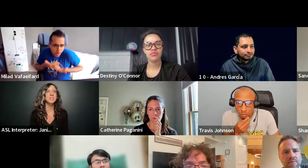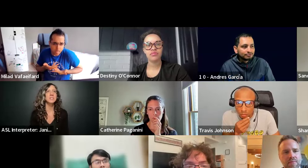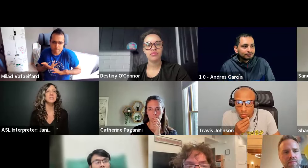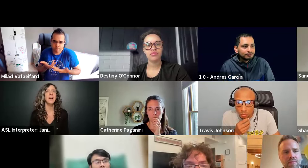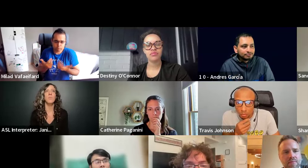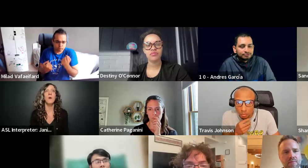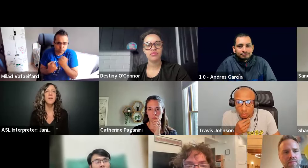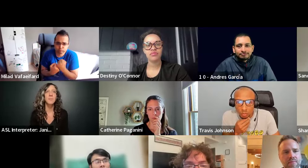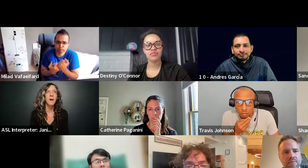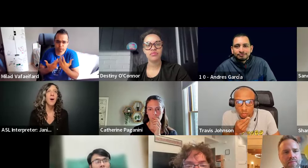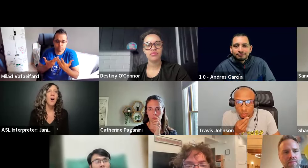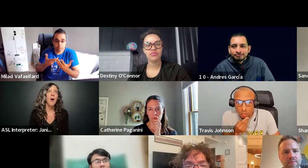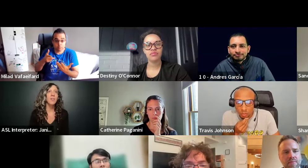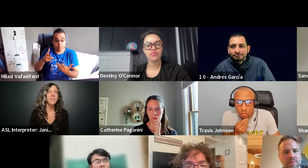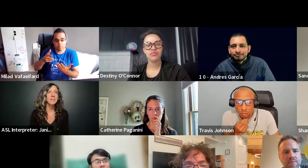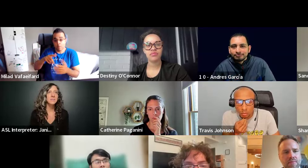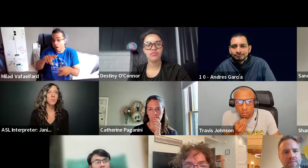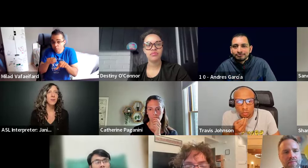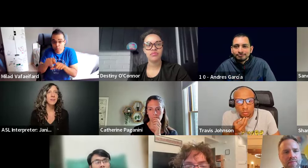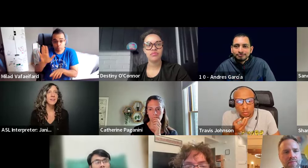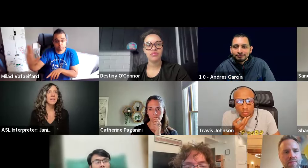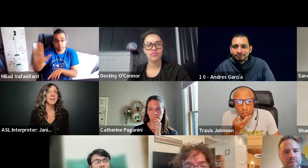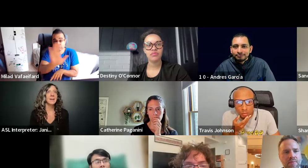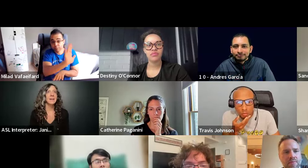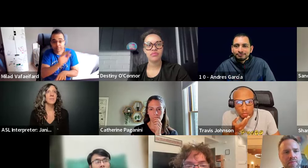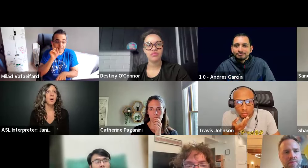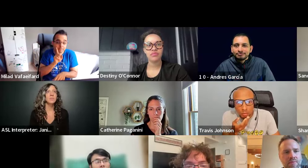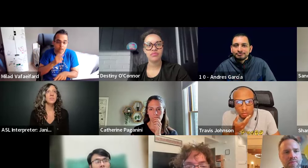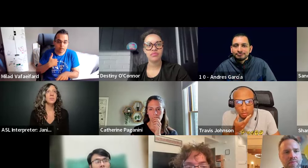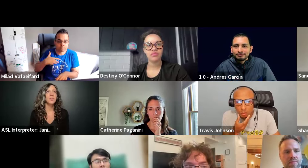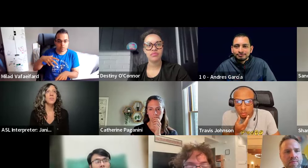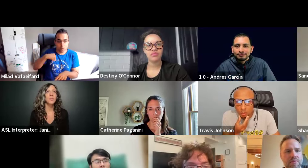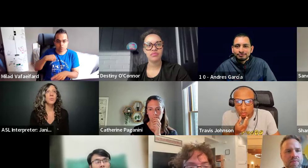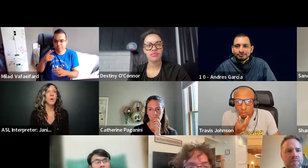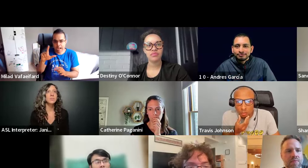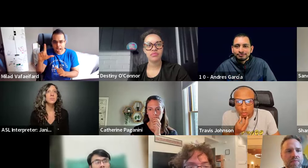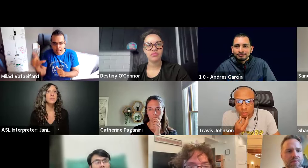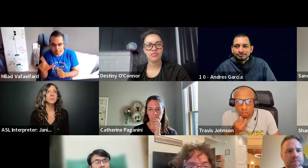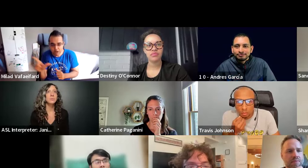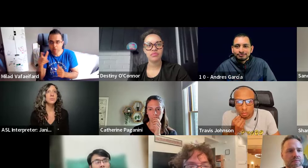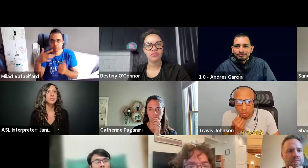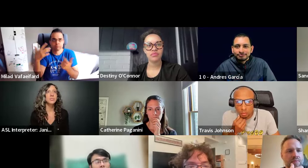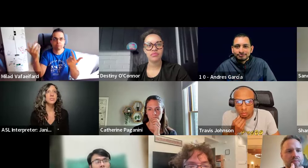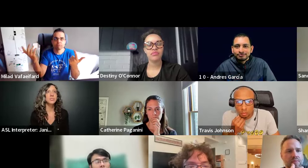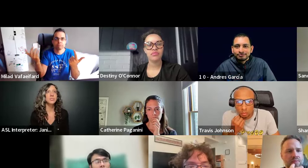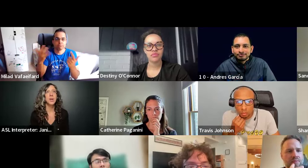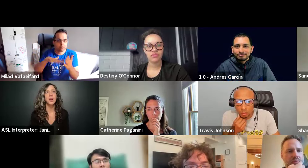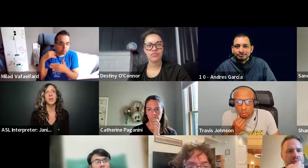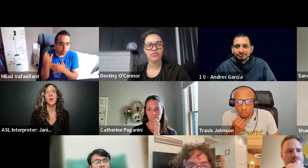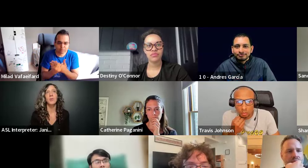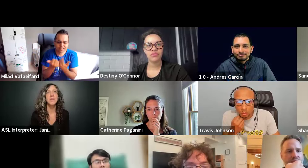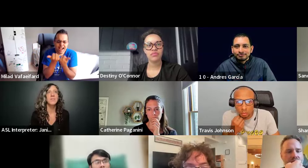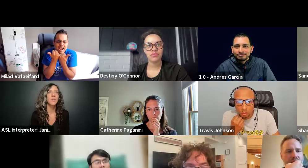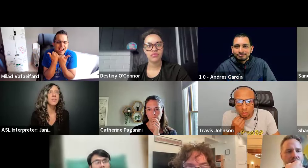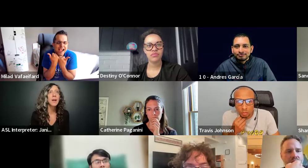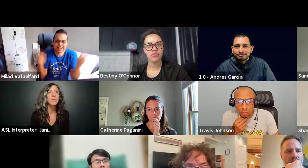suggestions, I welcome all of that support. Um, also, if you want to share